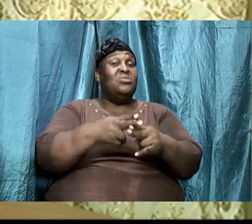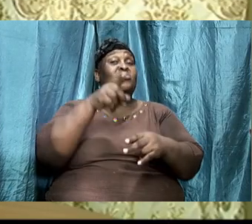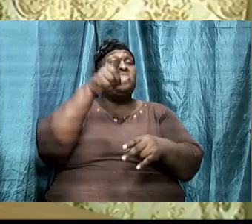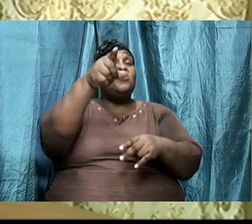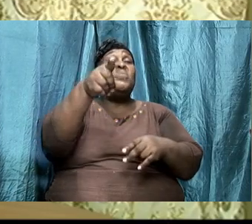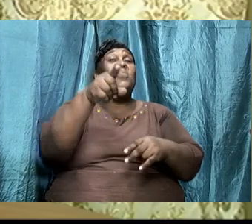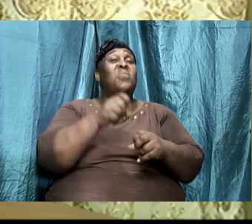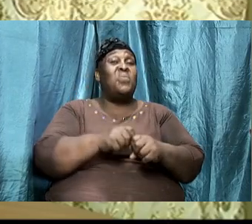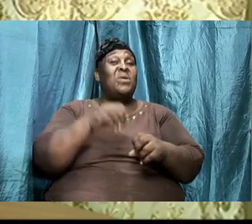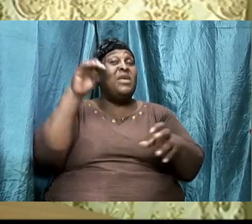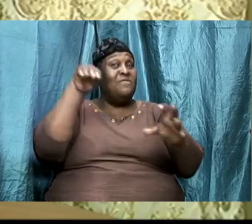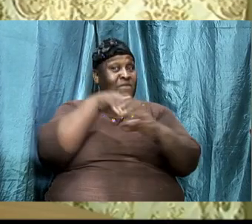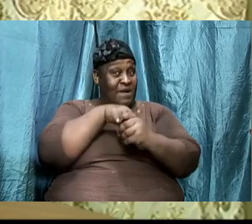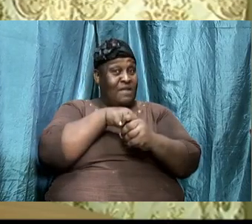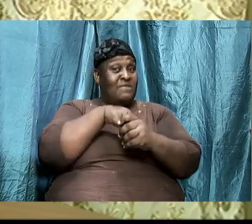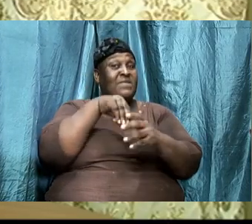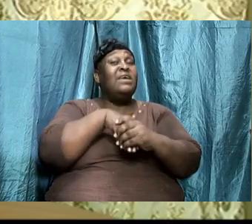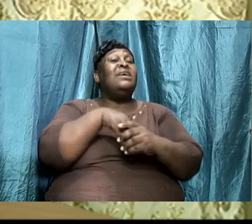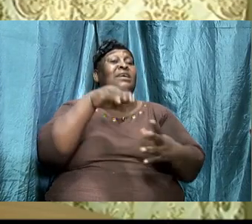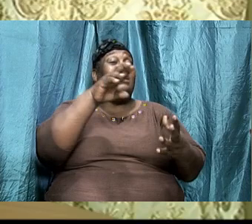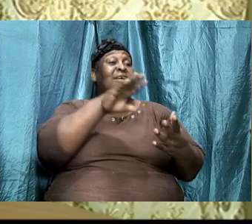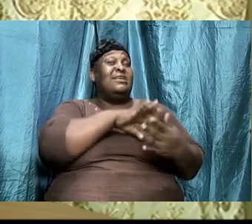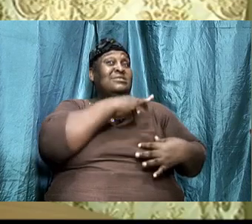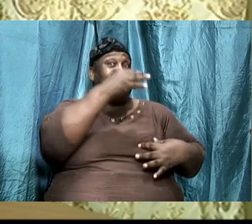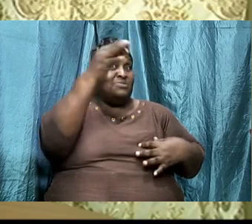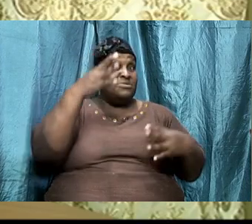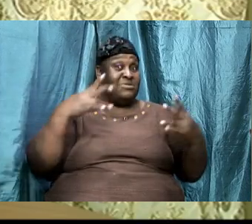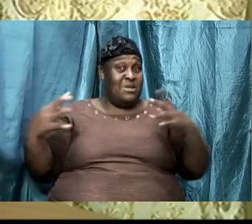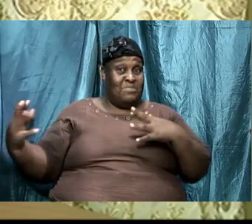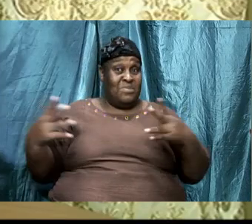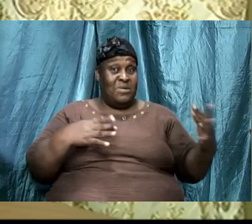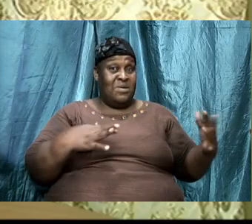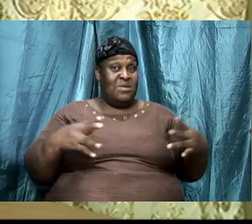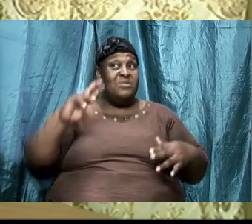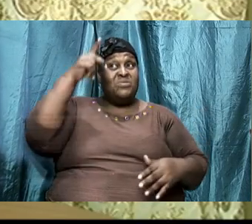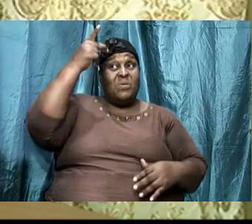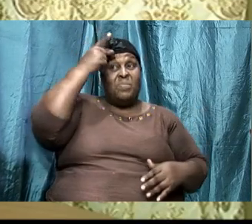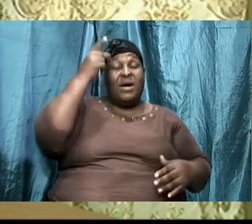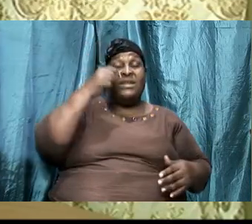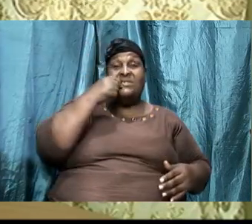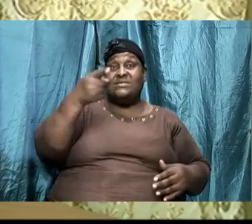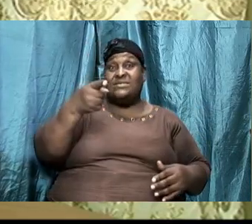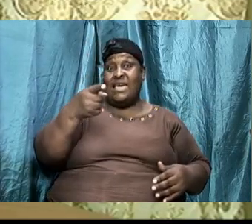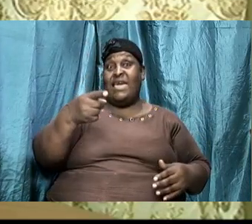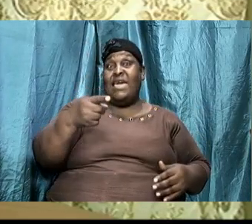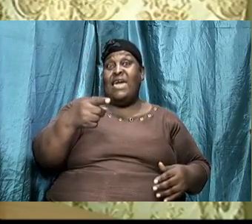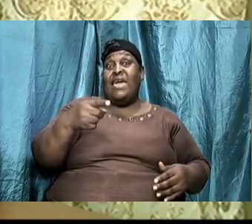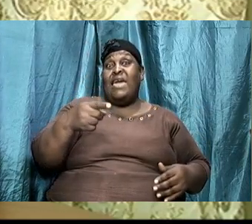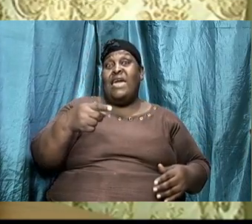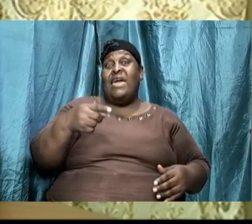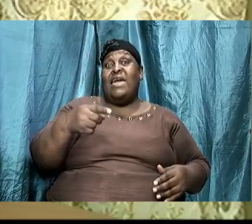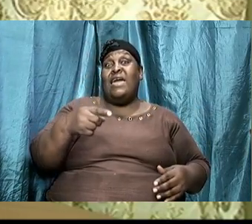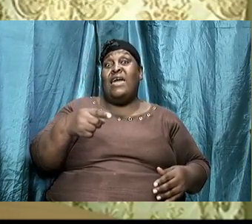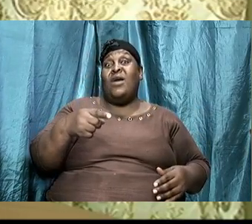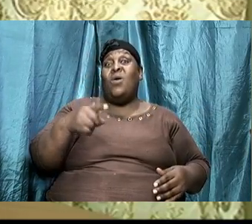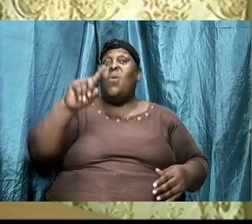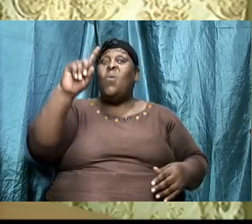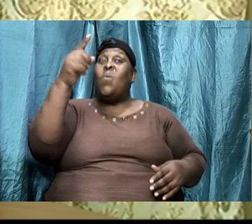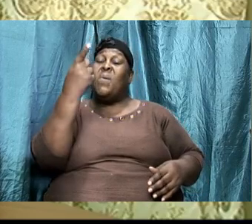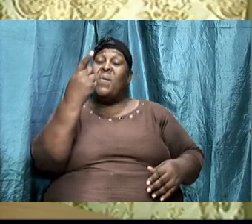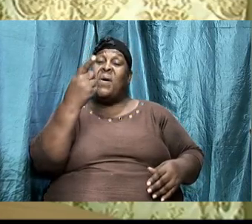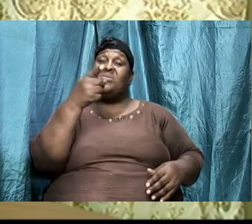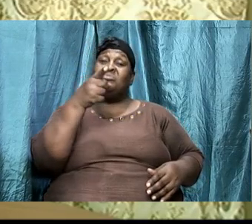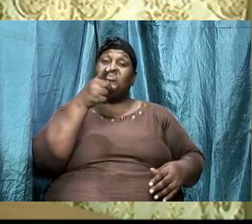so Paul in his teaching let the church know the scripture is letting us know as Christians that once